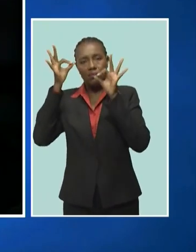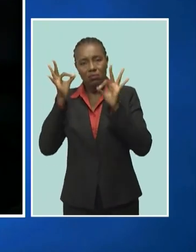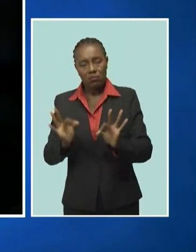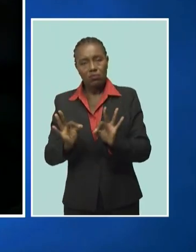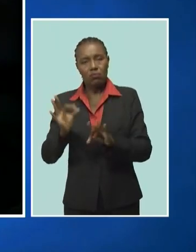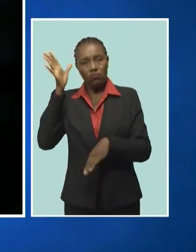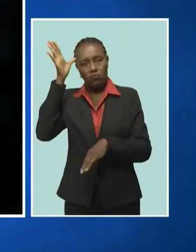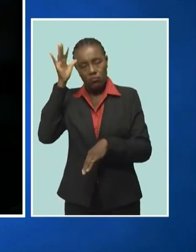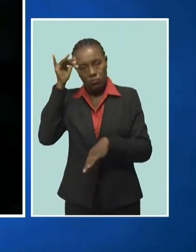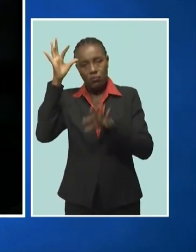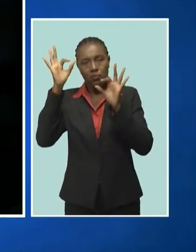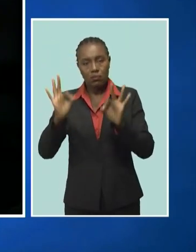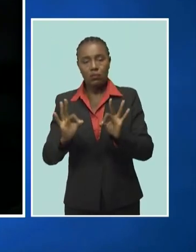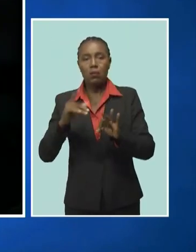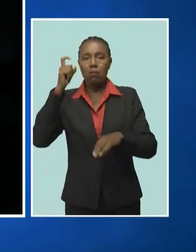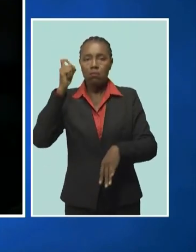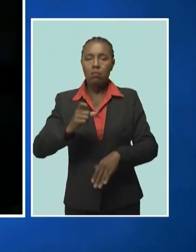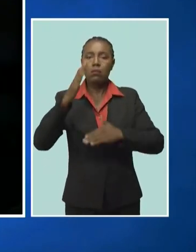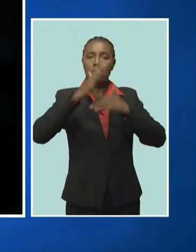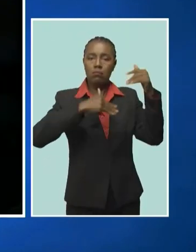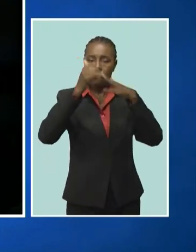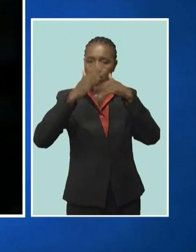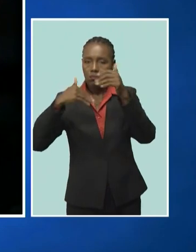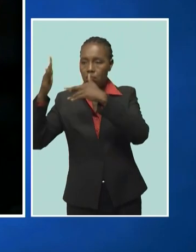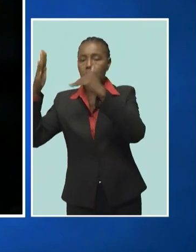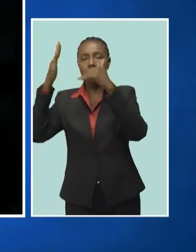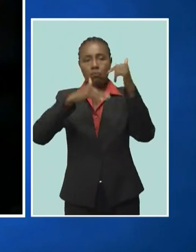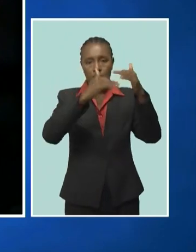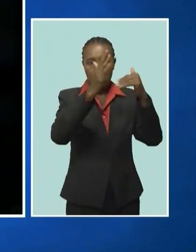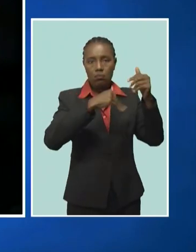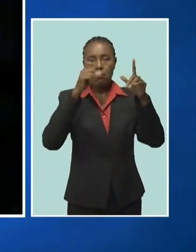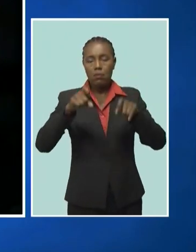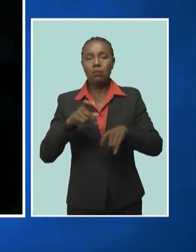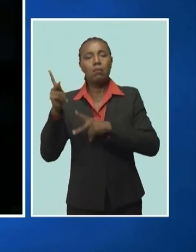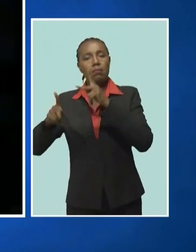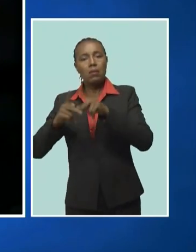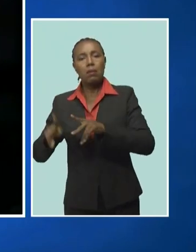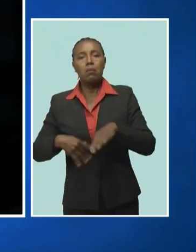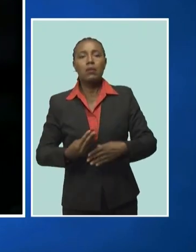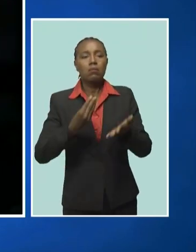that we must build housing in this country and people must own them.